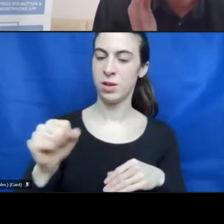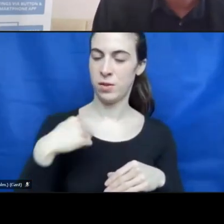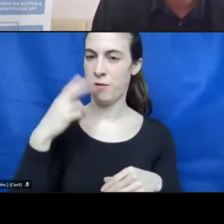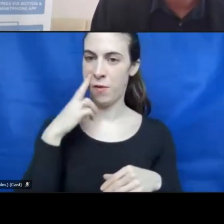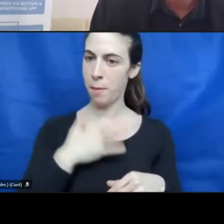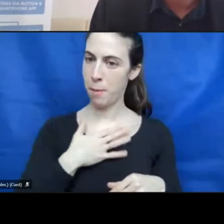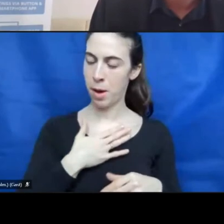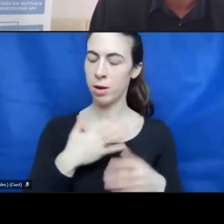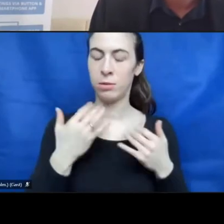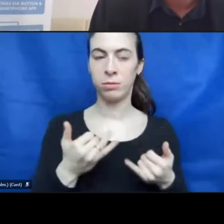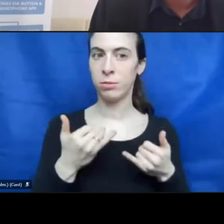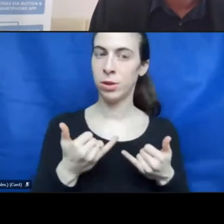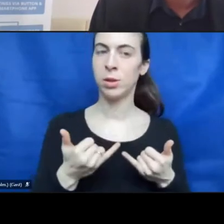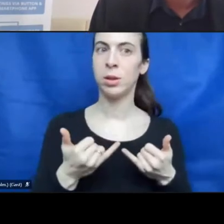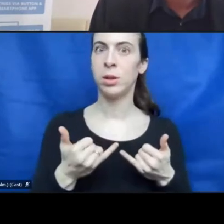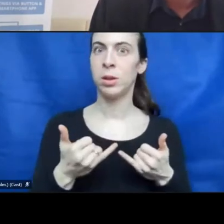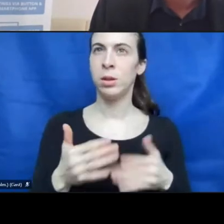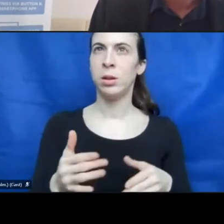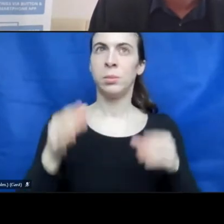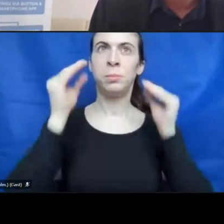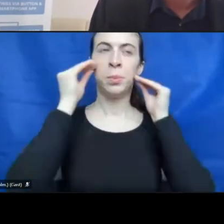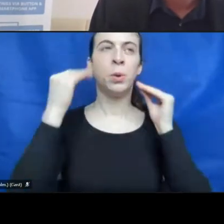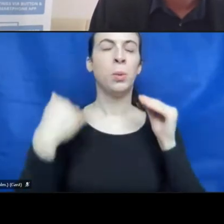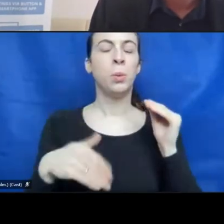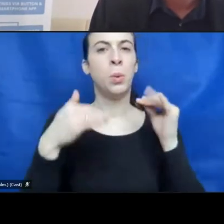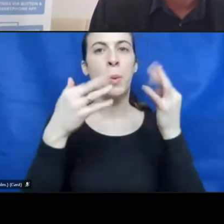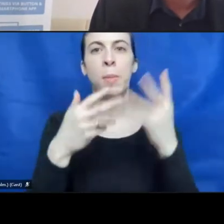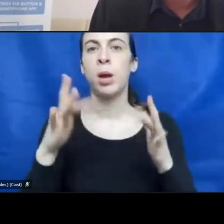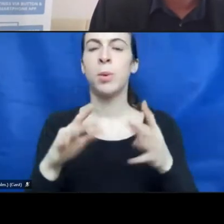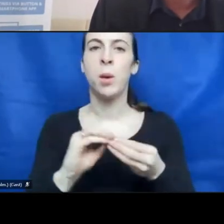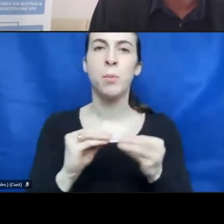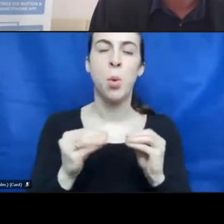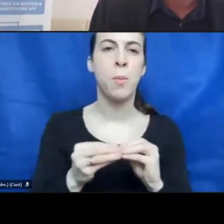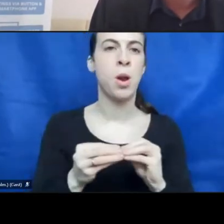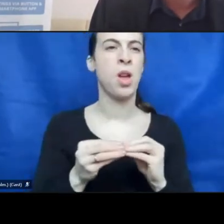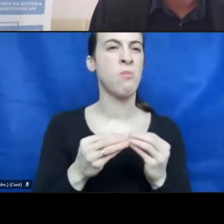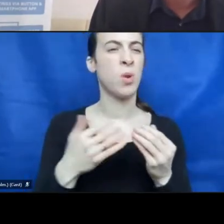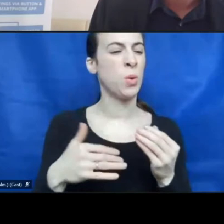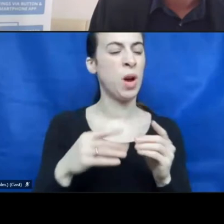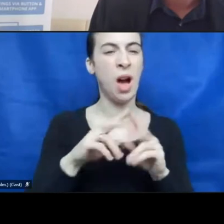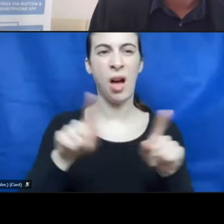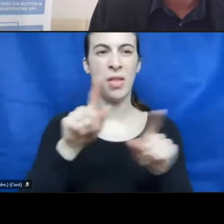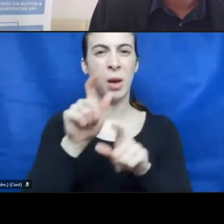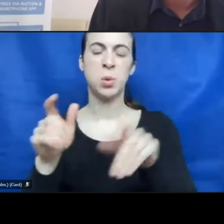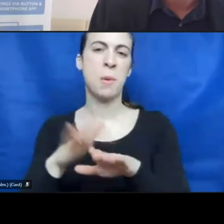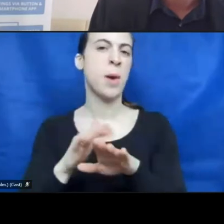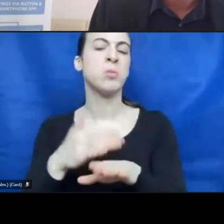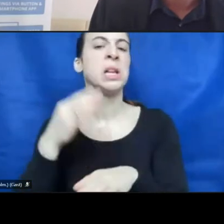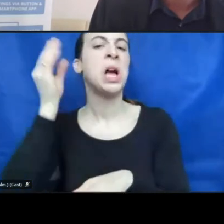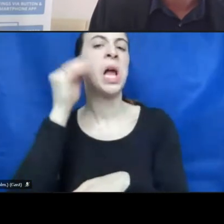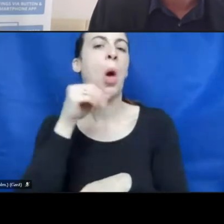there are sometimes problems that other people don't believe that